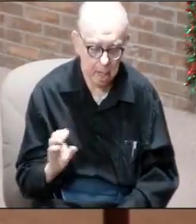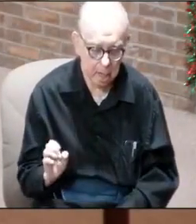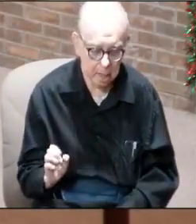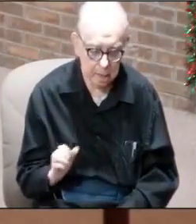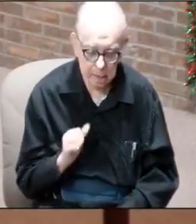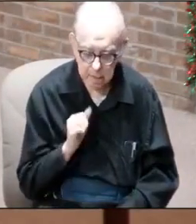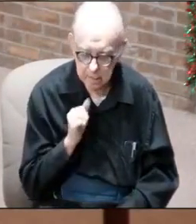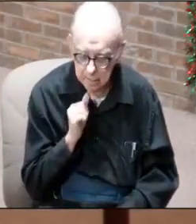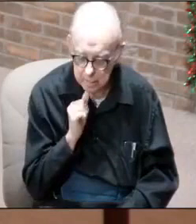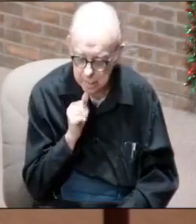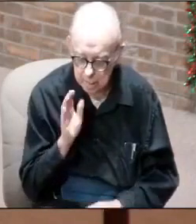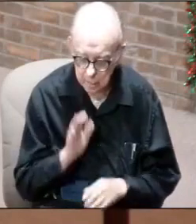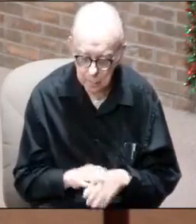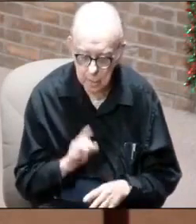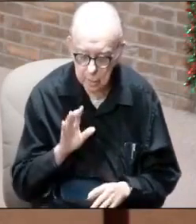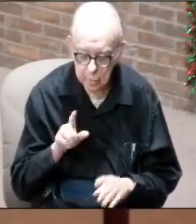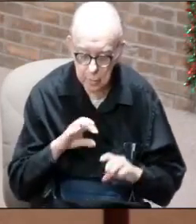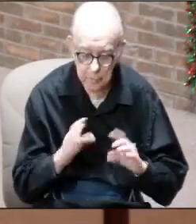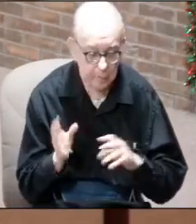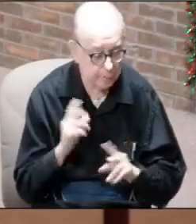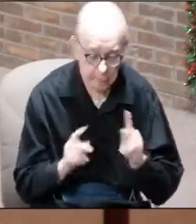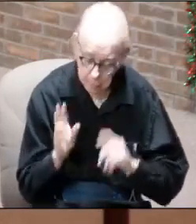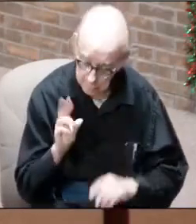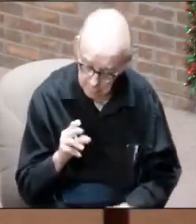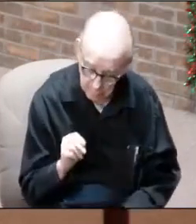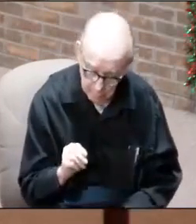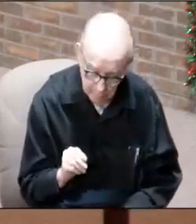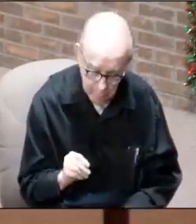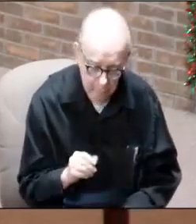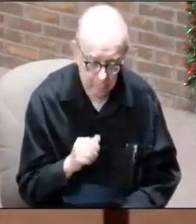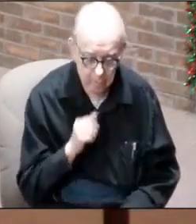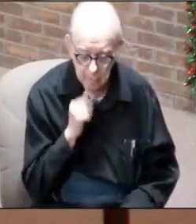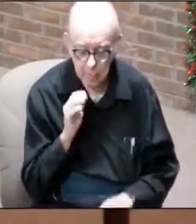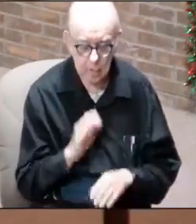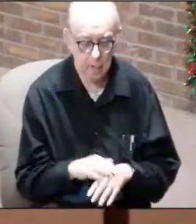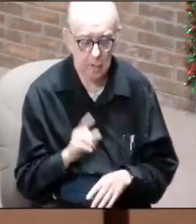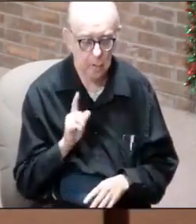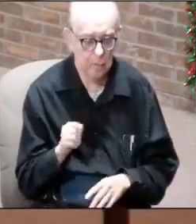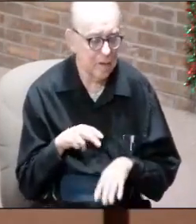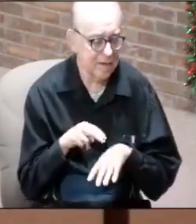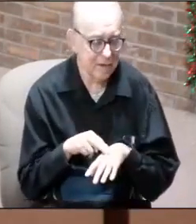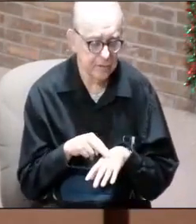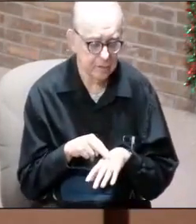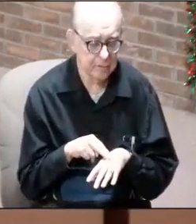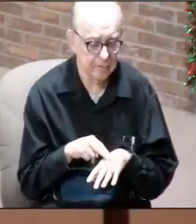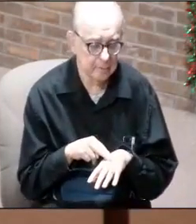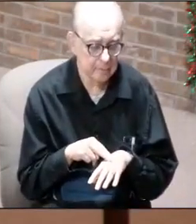group of people. This was not on one nation.